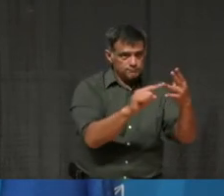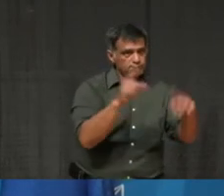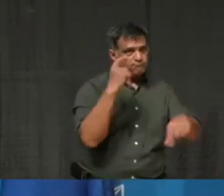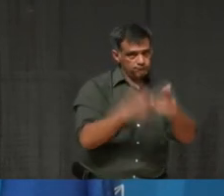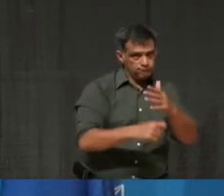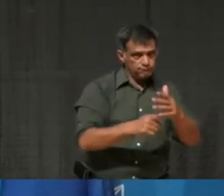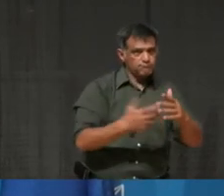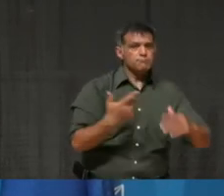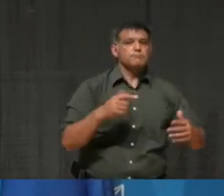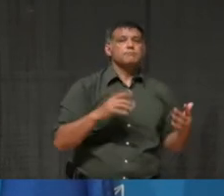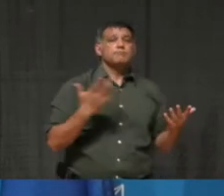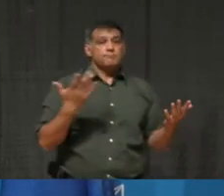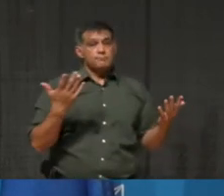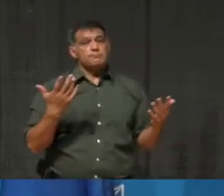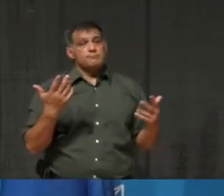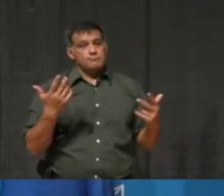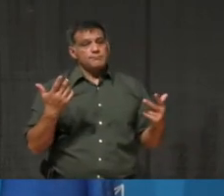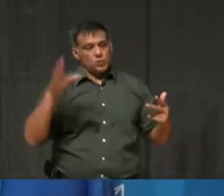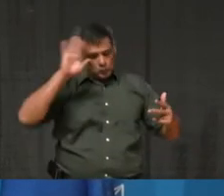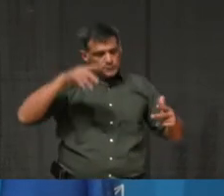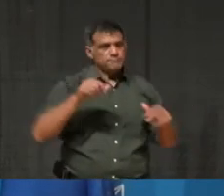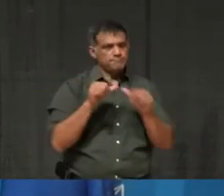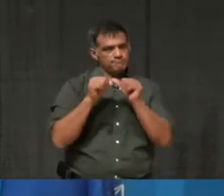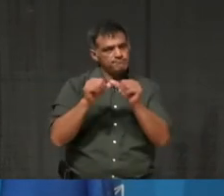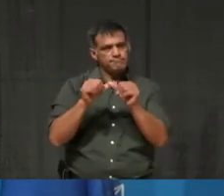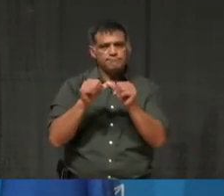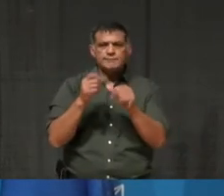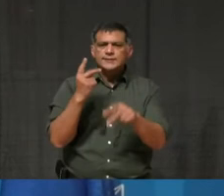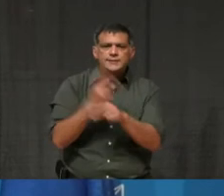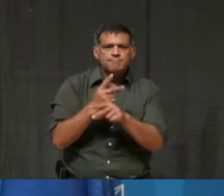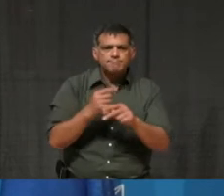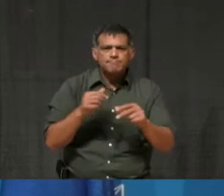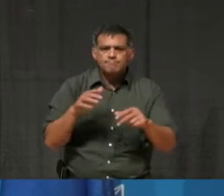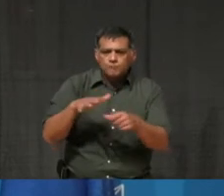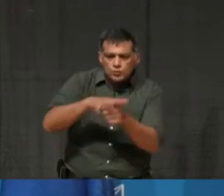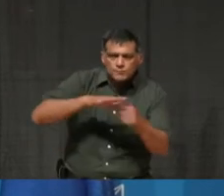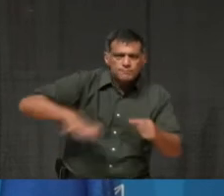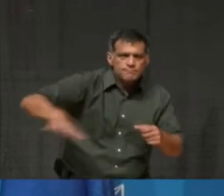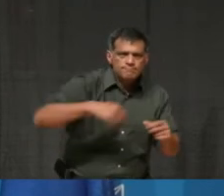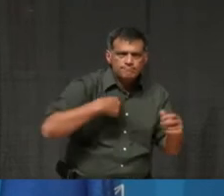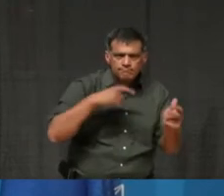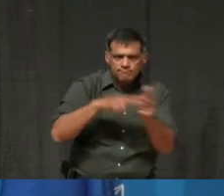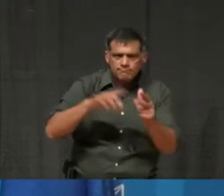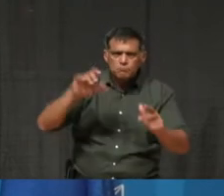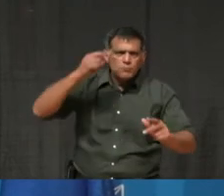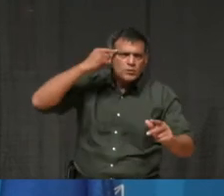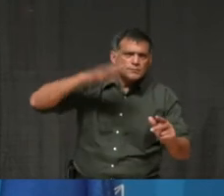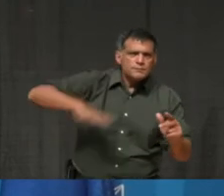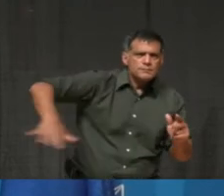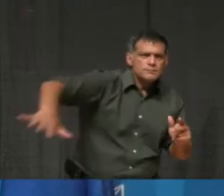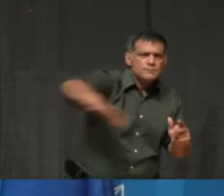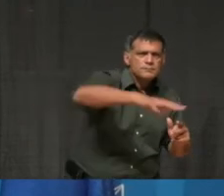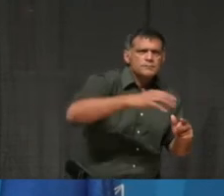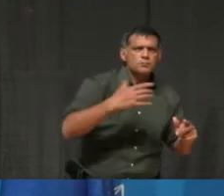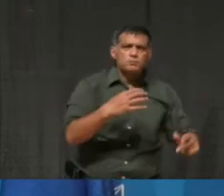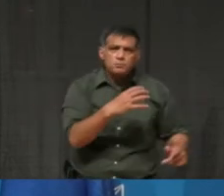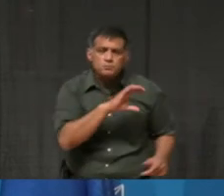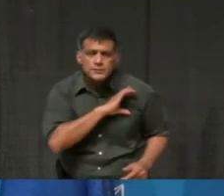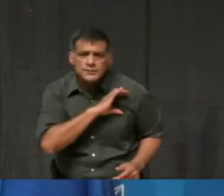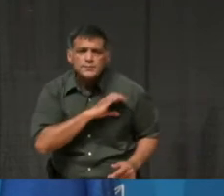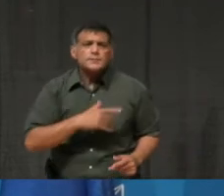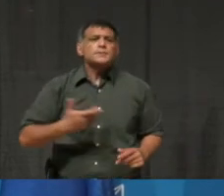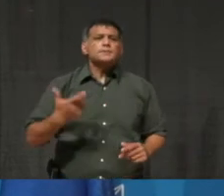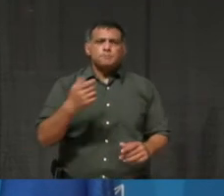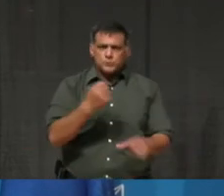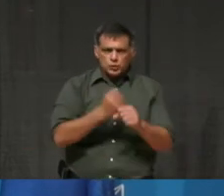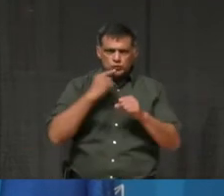uh, you know, will, uh, with, uh, municipal by-law as well as police to ensure that there's enforcement that's occurring. It's not all on public health